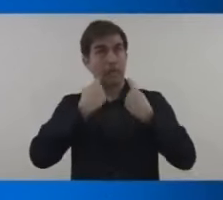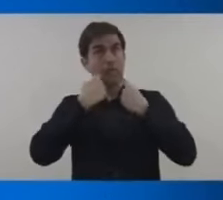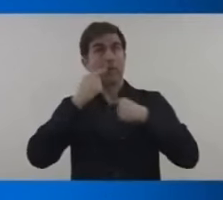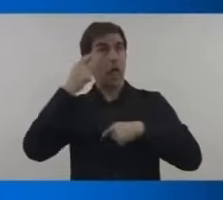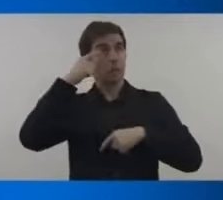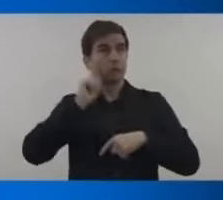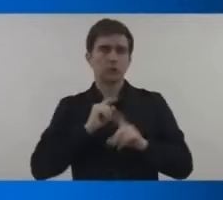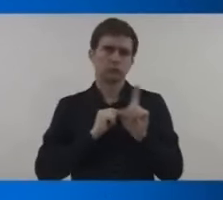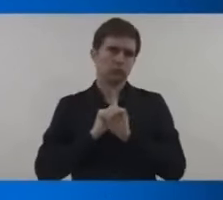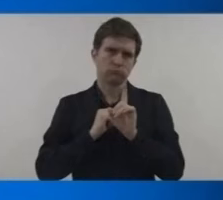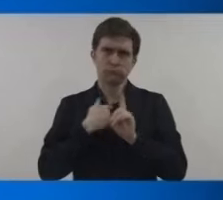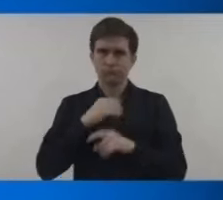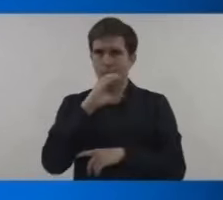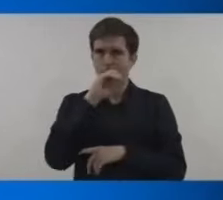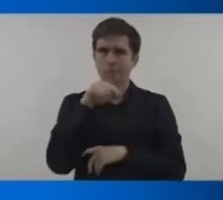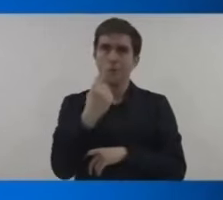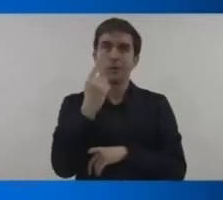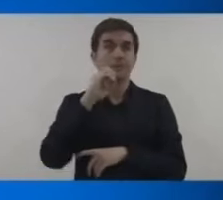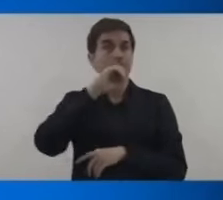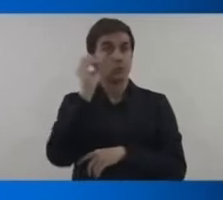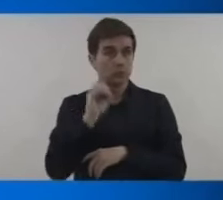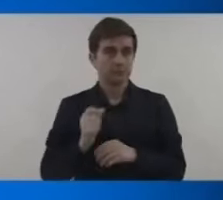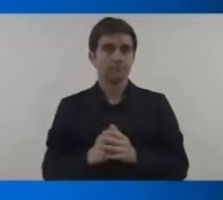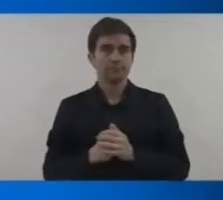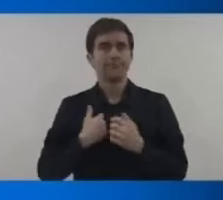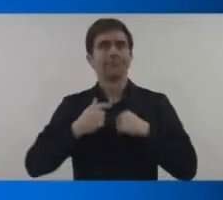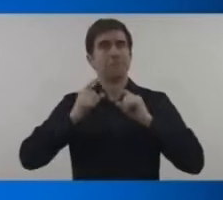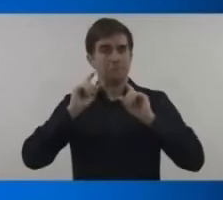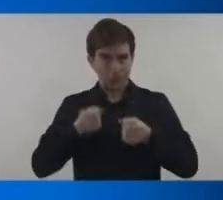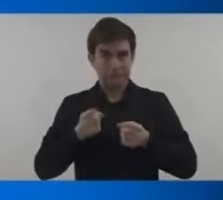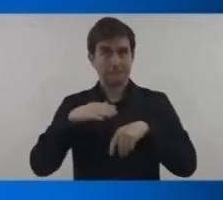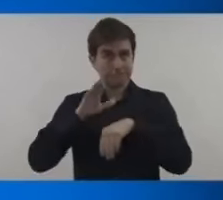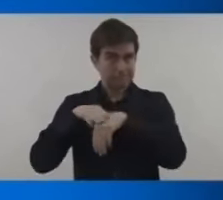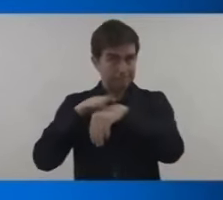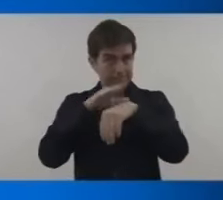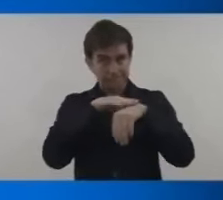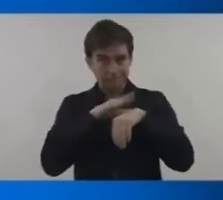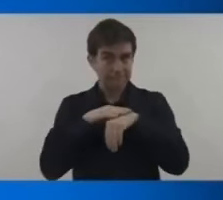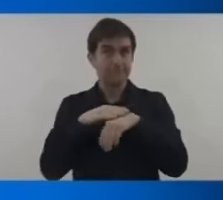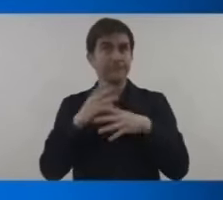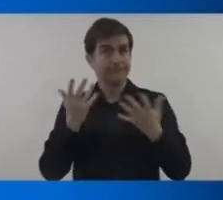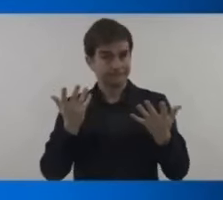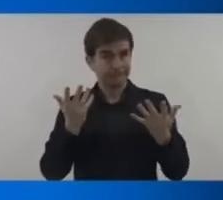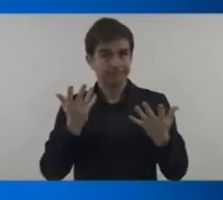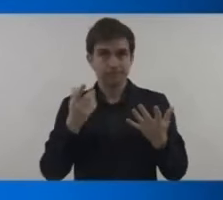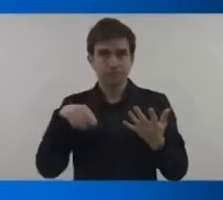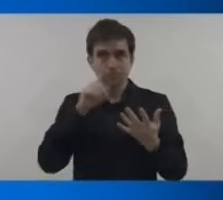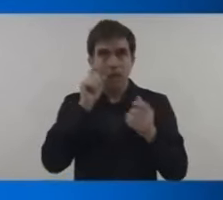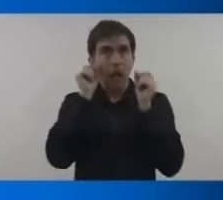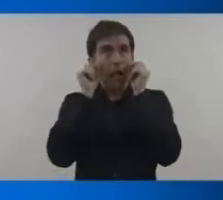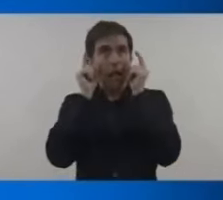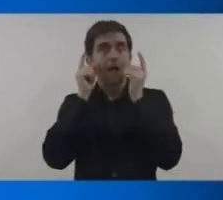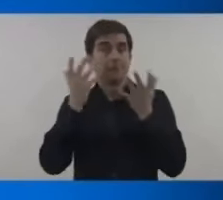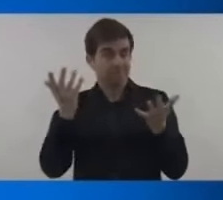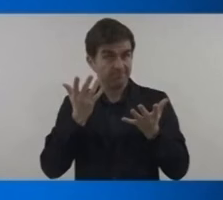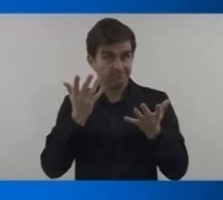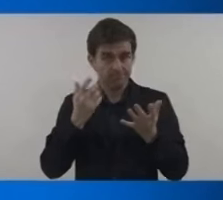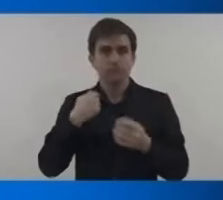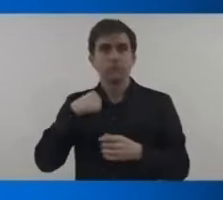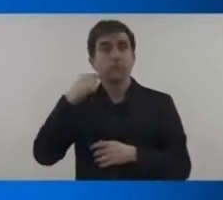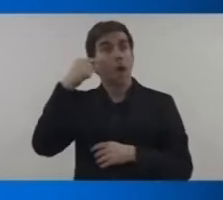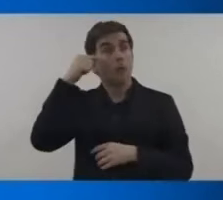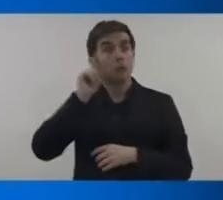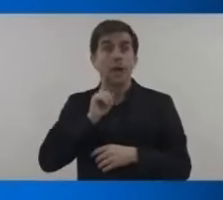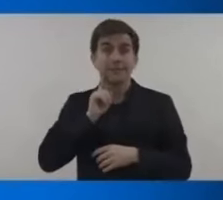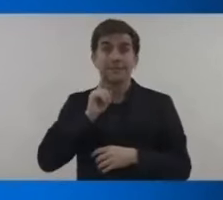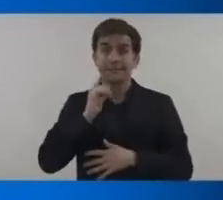as a host country of cop 29 we became a target of coordinated well